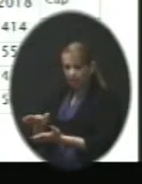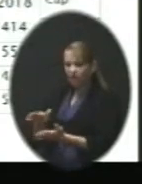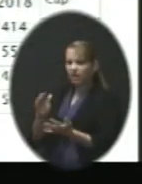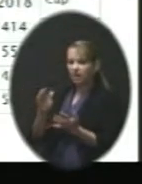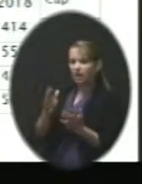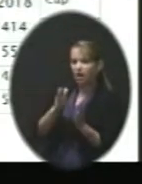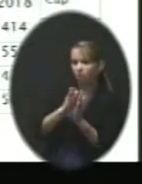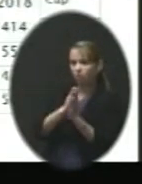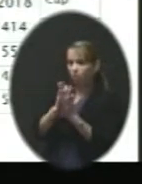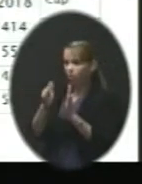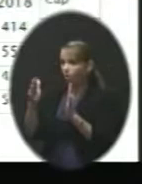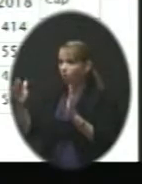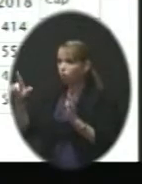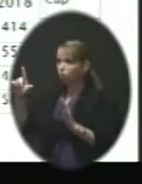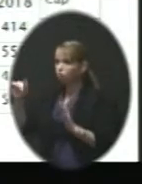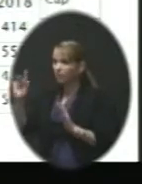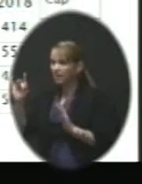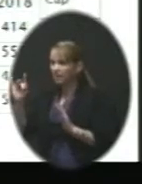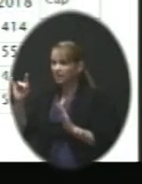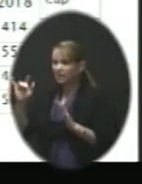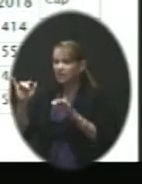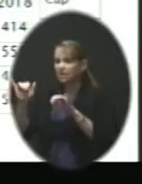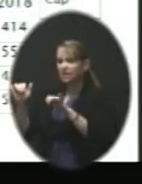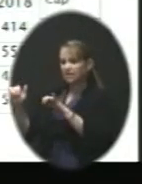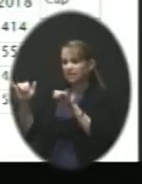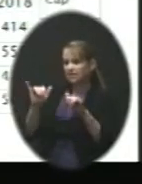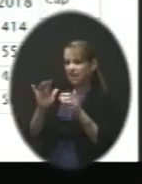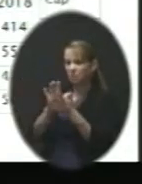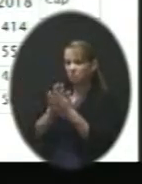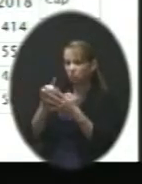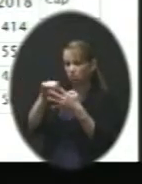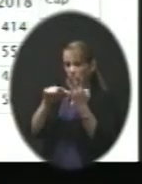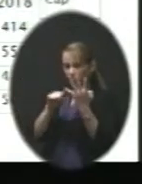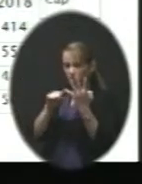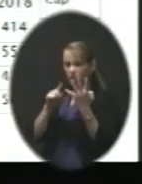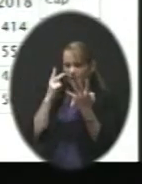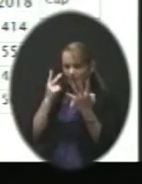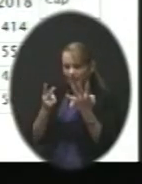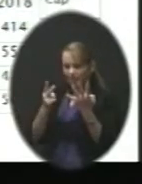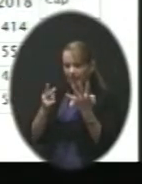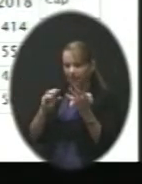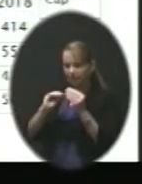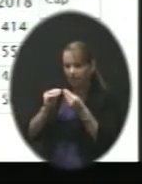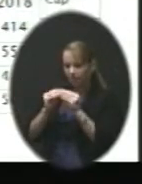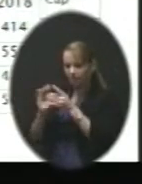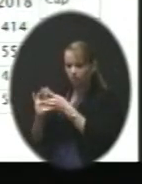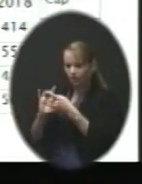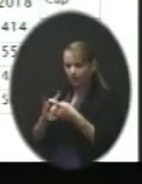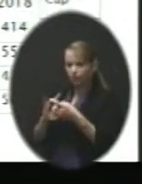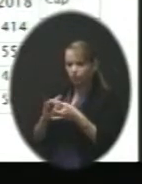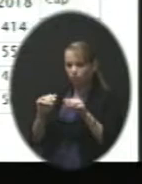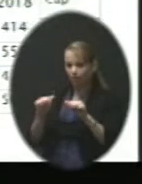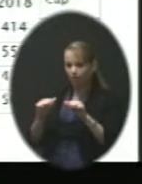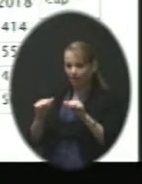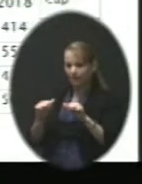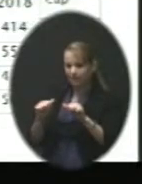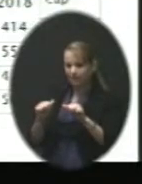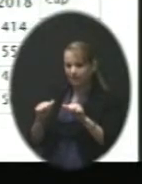2018, same schools and look at how they are, those enrollment numbers relative to those capacity